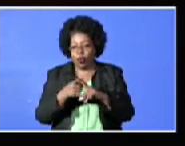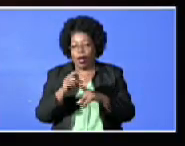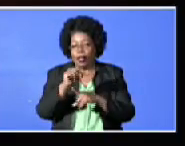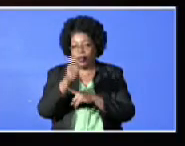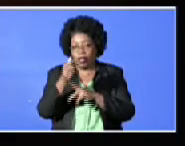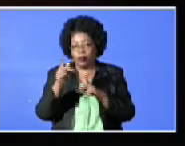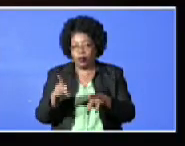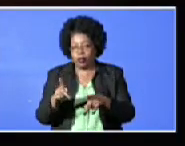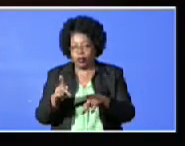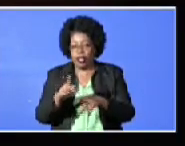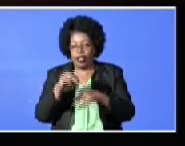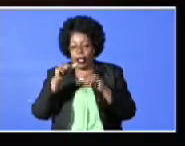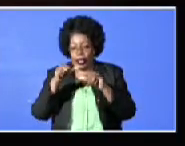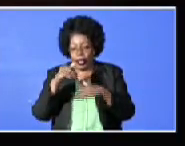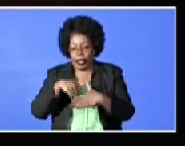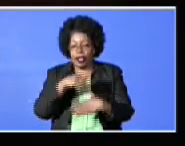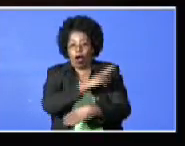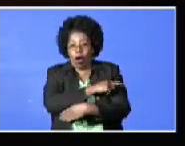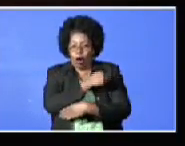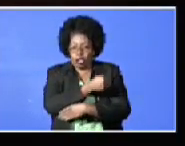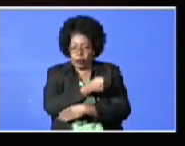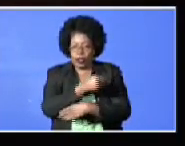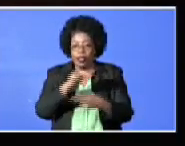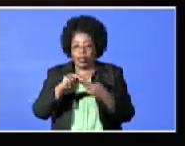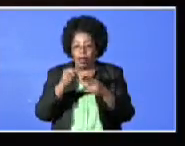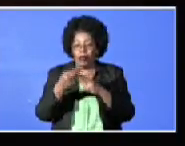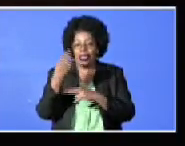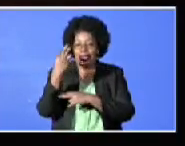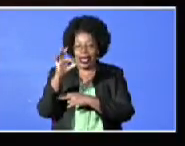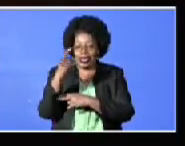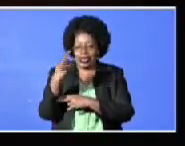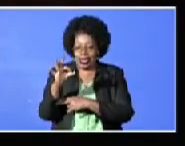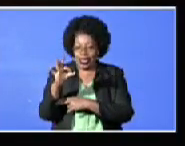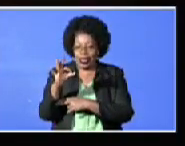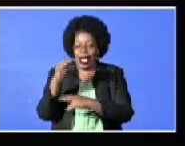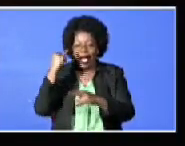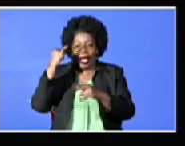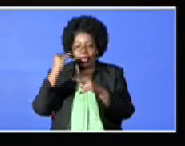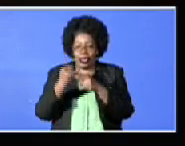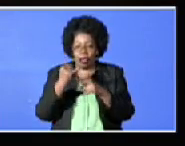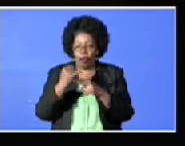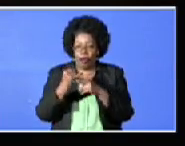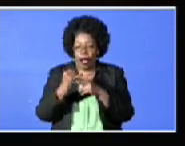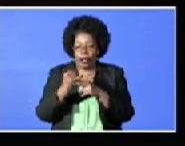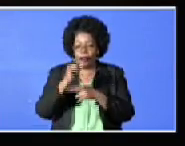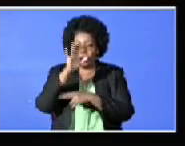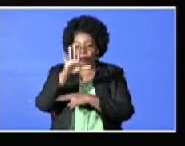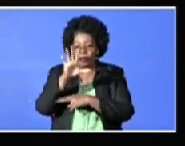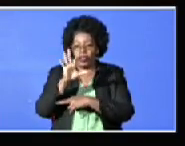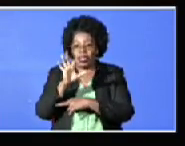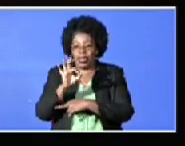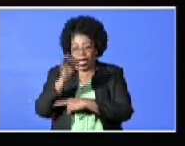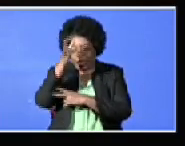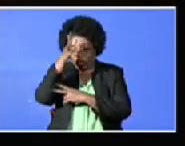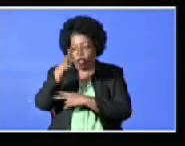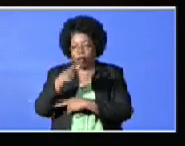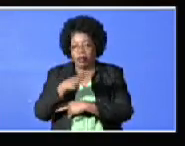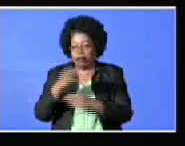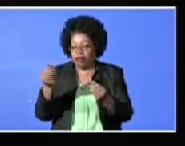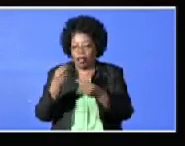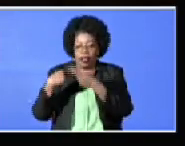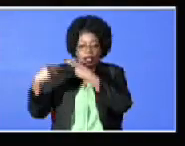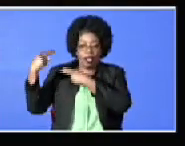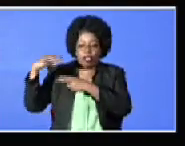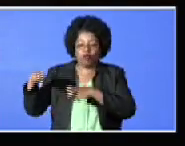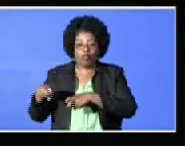This patient has been hospitalized. COVID-19 case number 19 has been identified as a 59-year-old male with no history